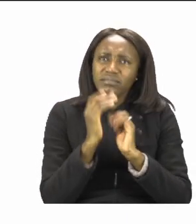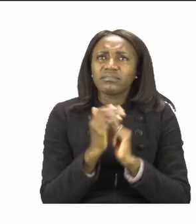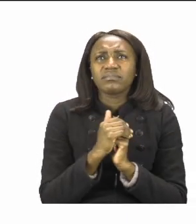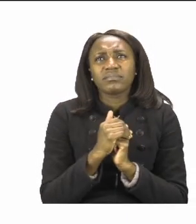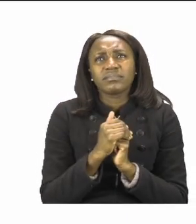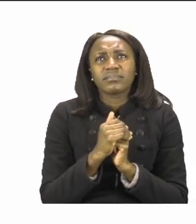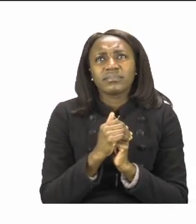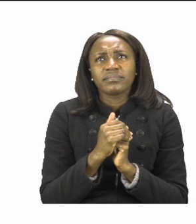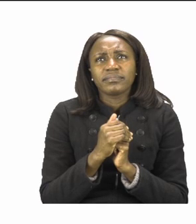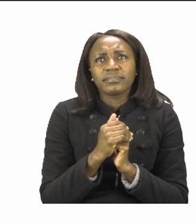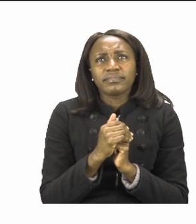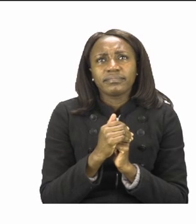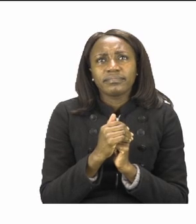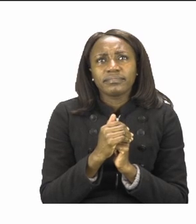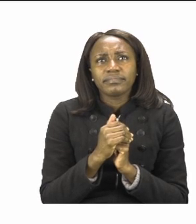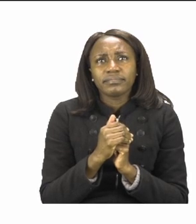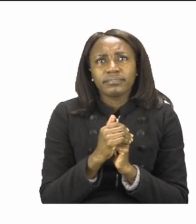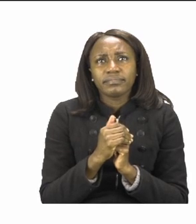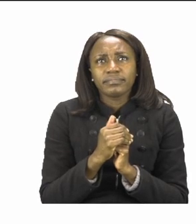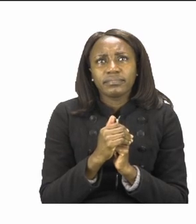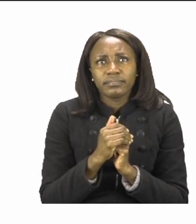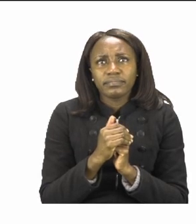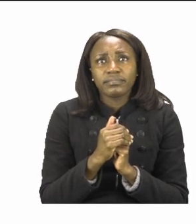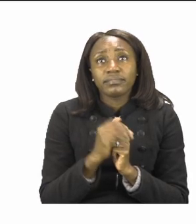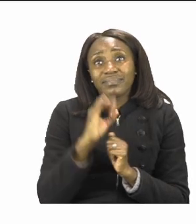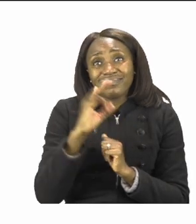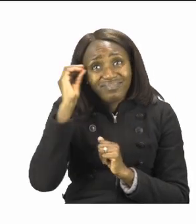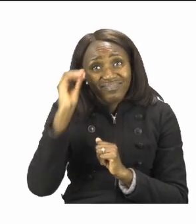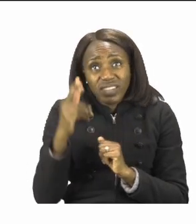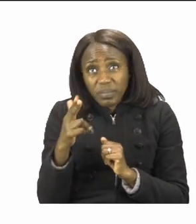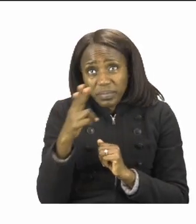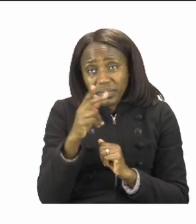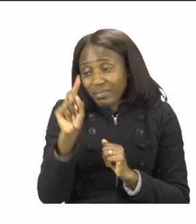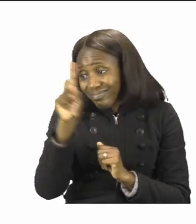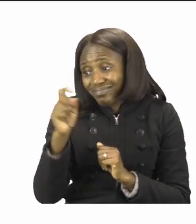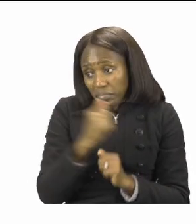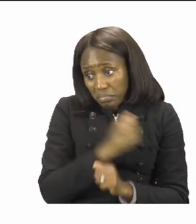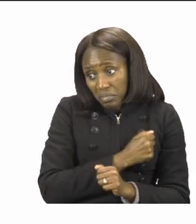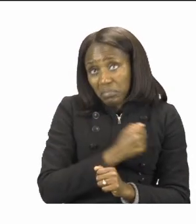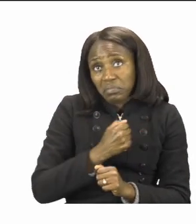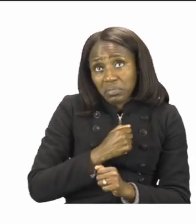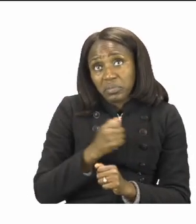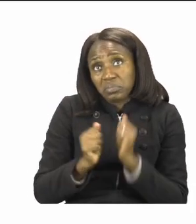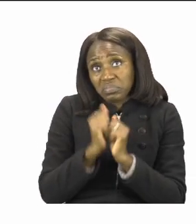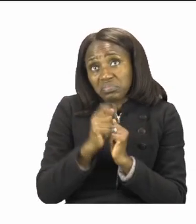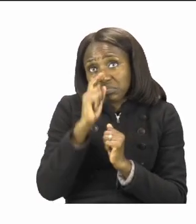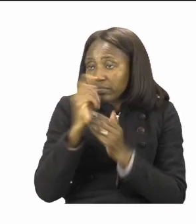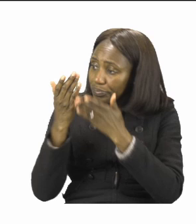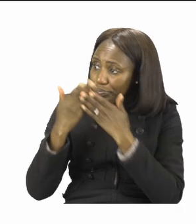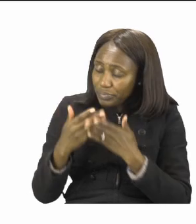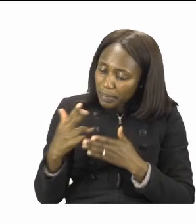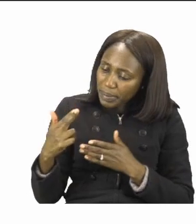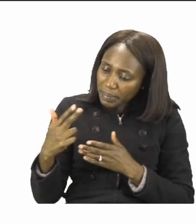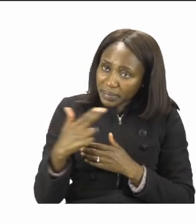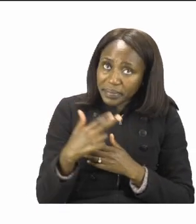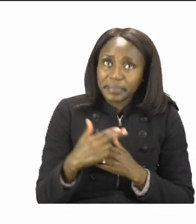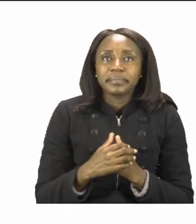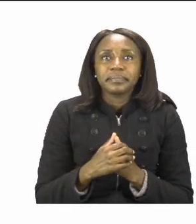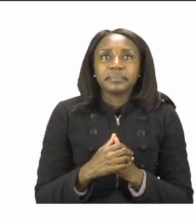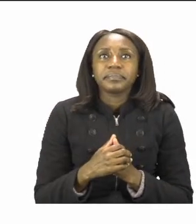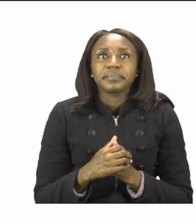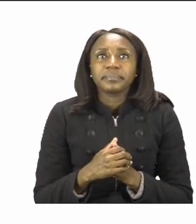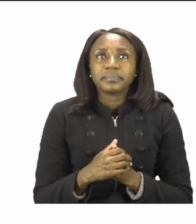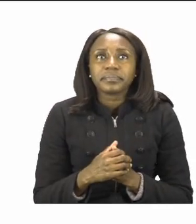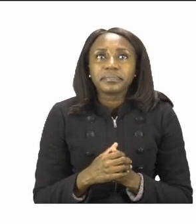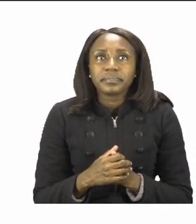pair of scissors yet, that's okay. Please ask an adult to assist you. The next thing you're going